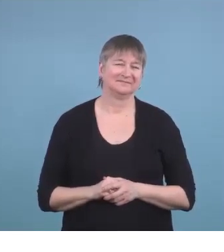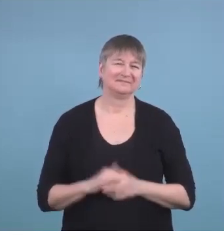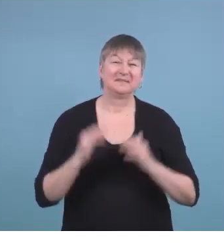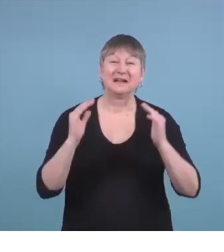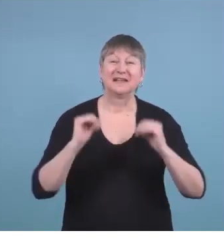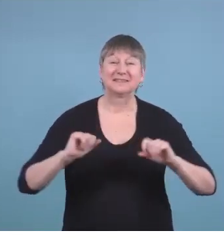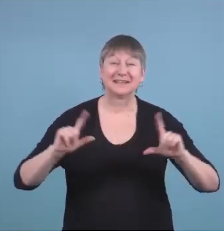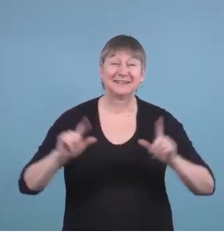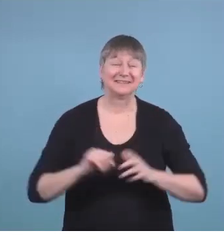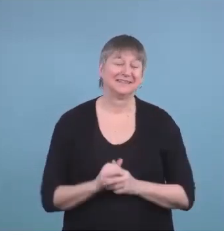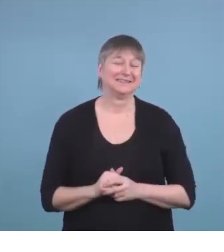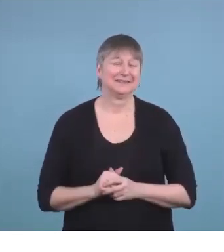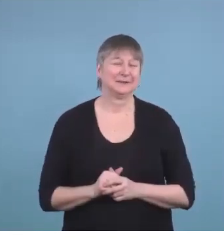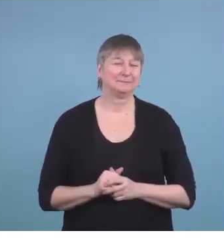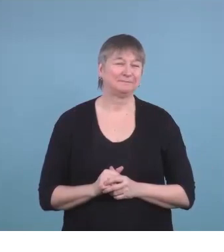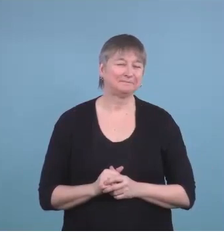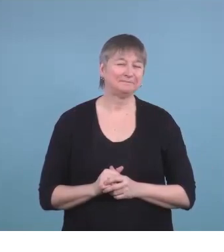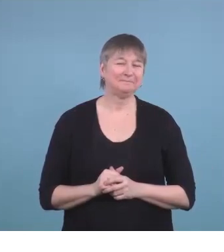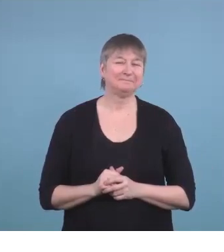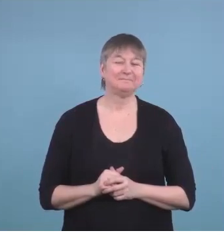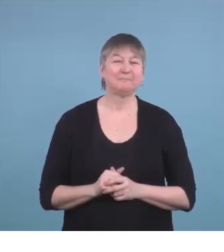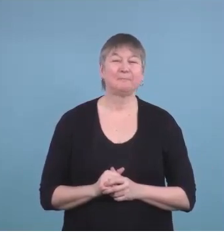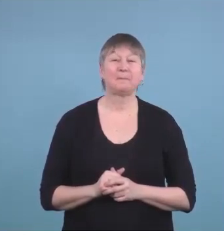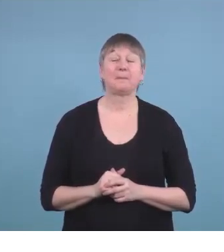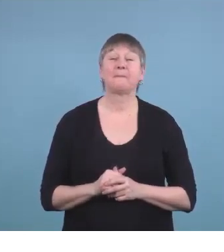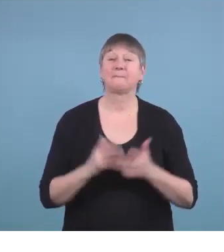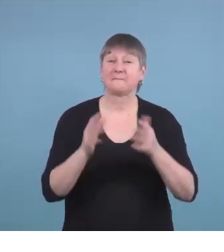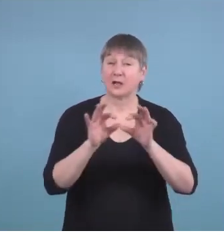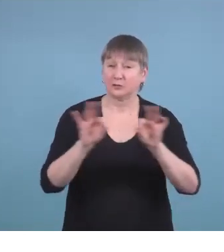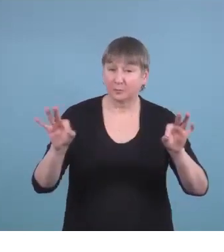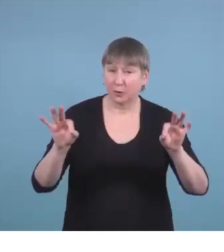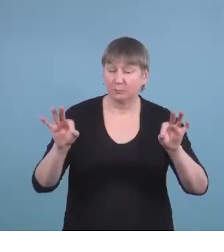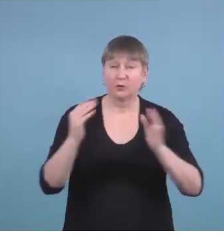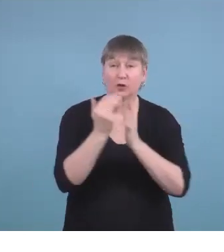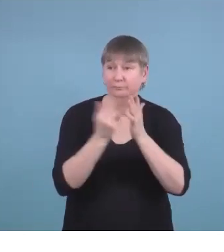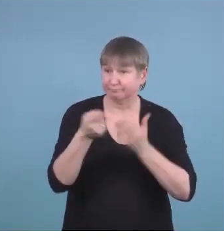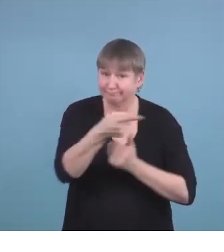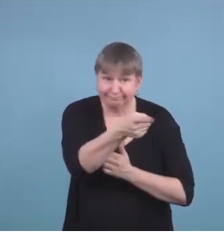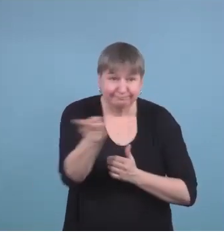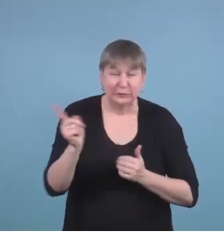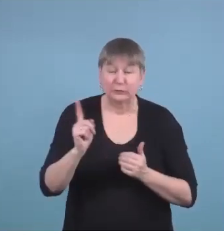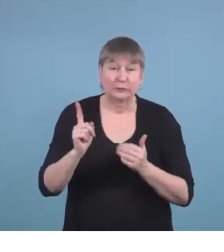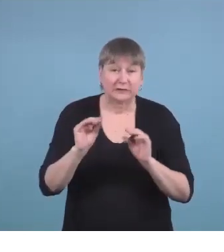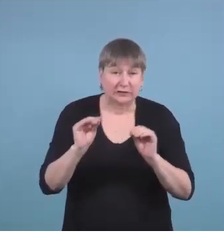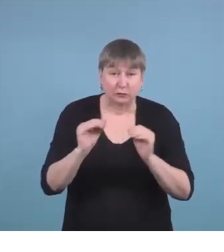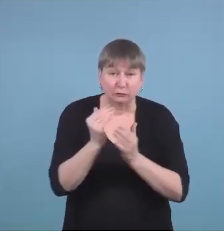So when we're looking at the diploma level courses, you guys who teach deaf kids already know this.